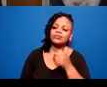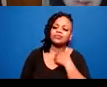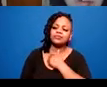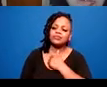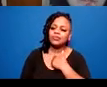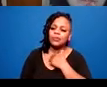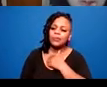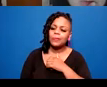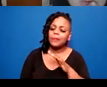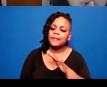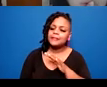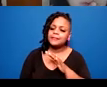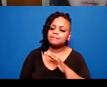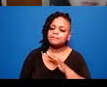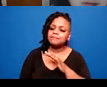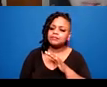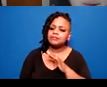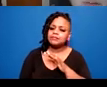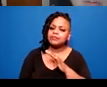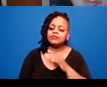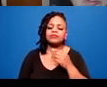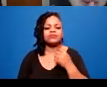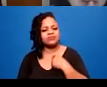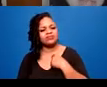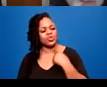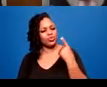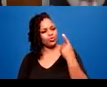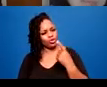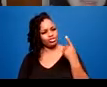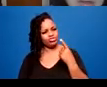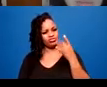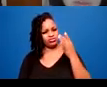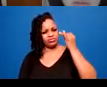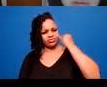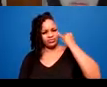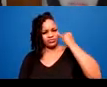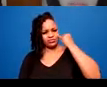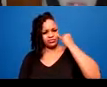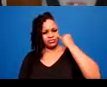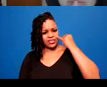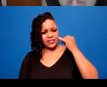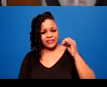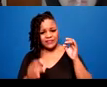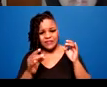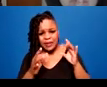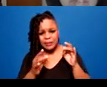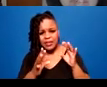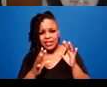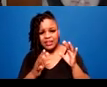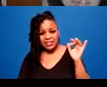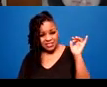I wonder if you mute. I wonder if it's feedback from the two of us being unmuted. Maybe. Let me try.